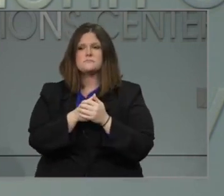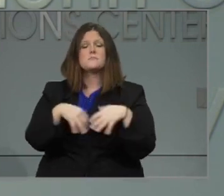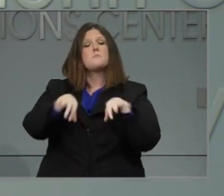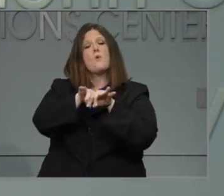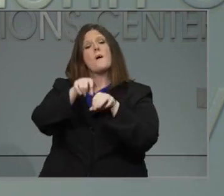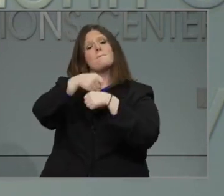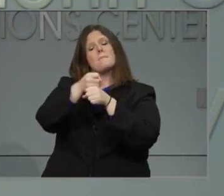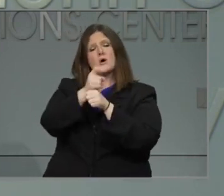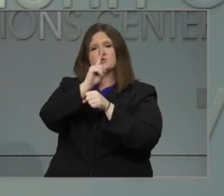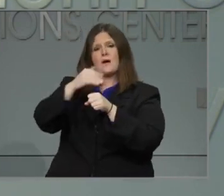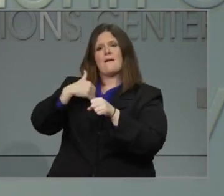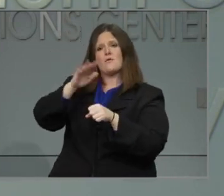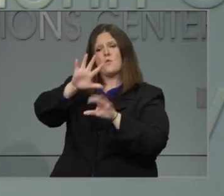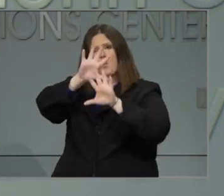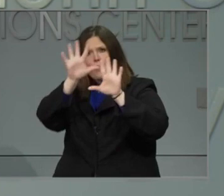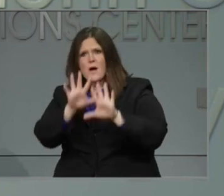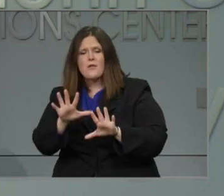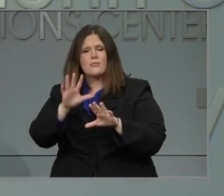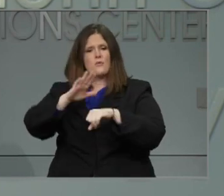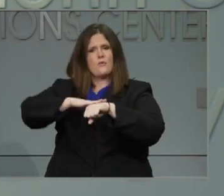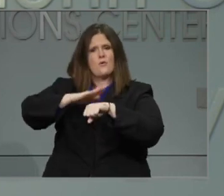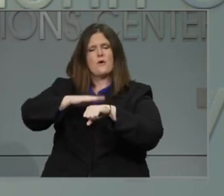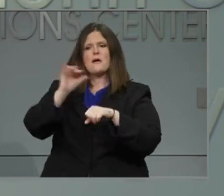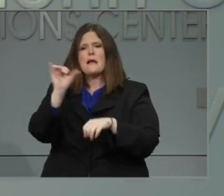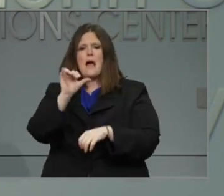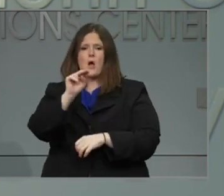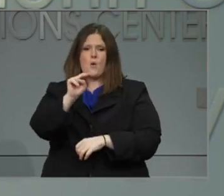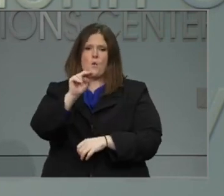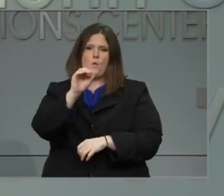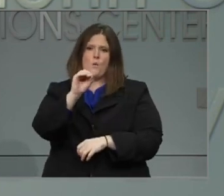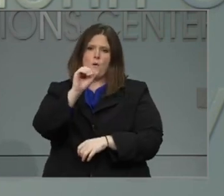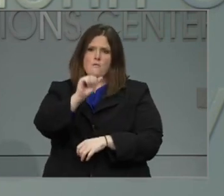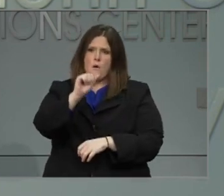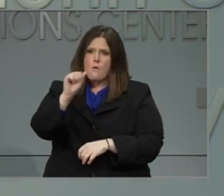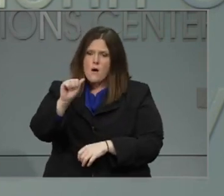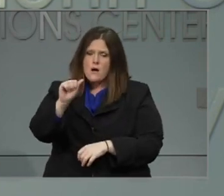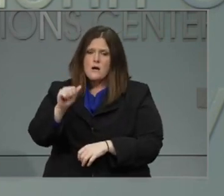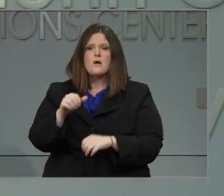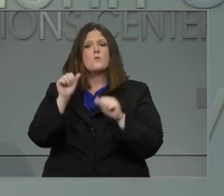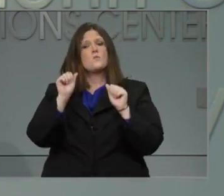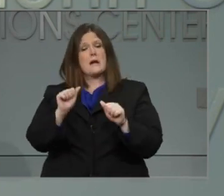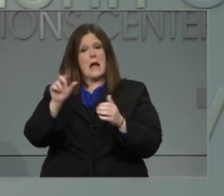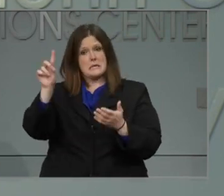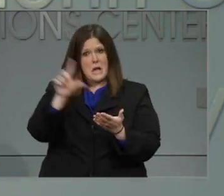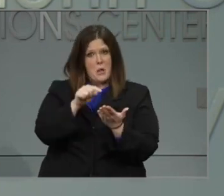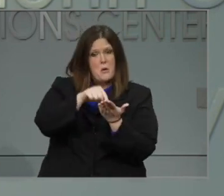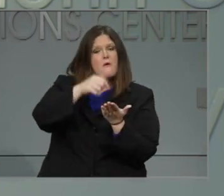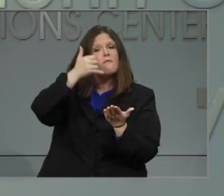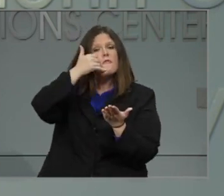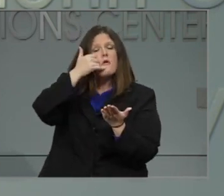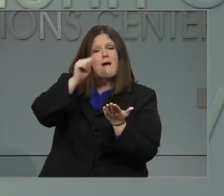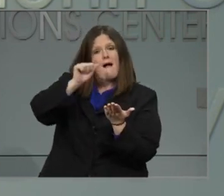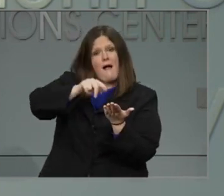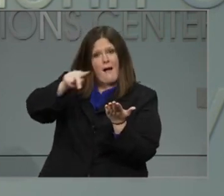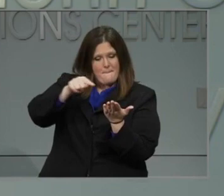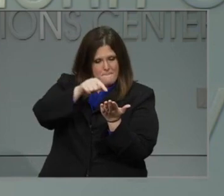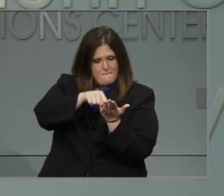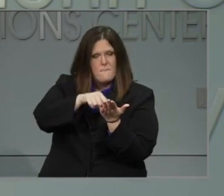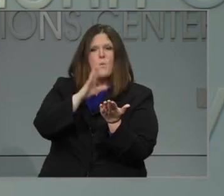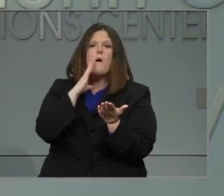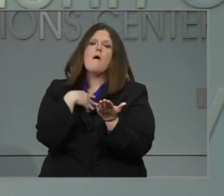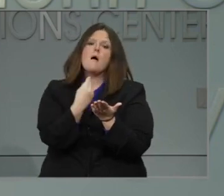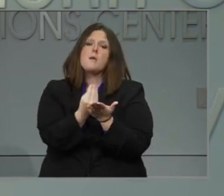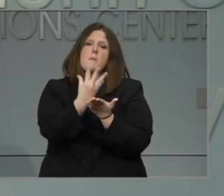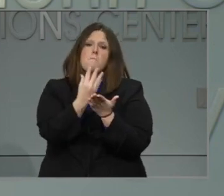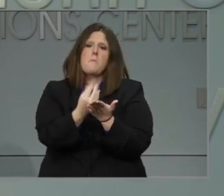that will alert you if you're sleeping. You can use a NOAA weather radio or download a weather app on your phone that will alert you if a